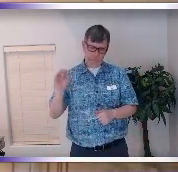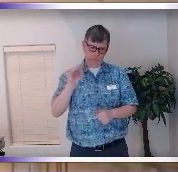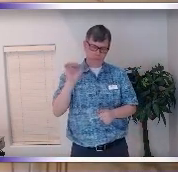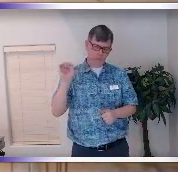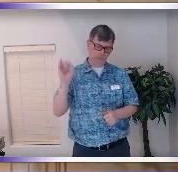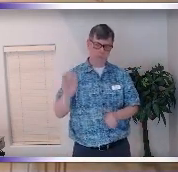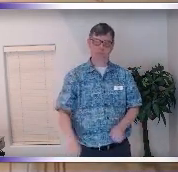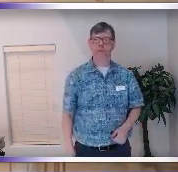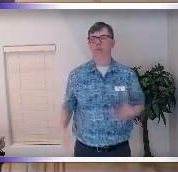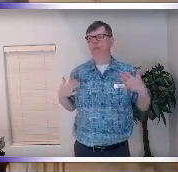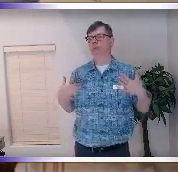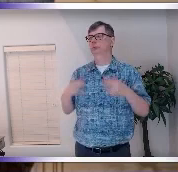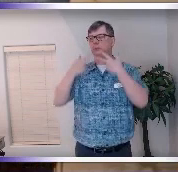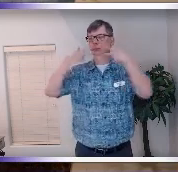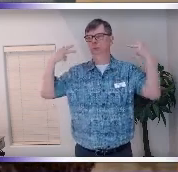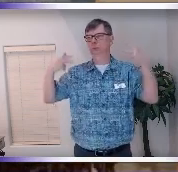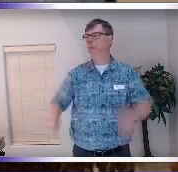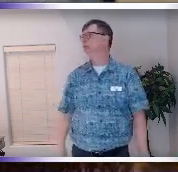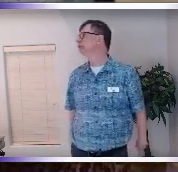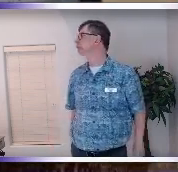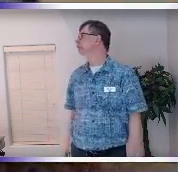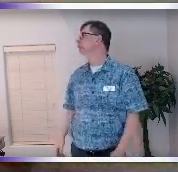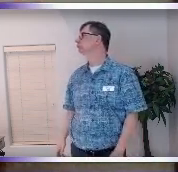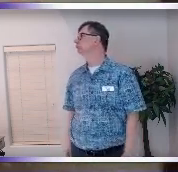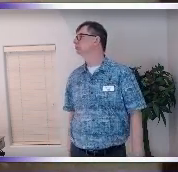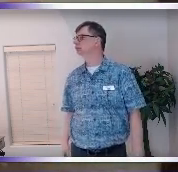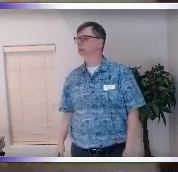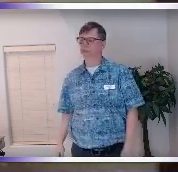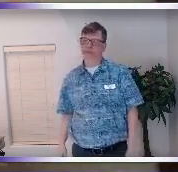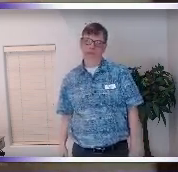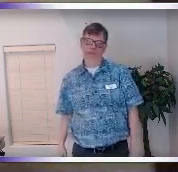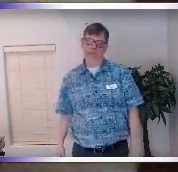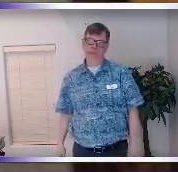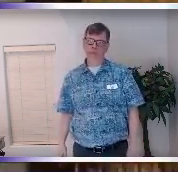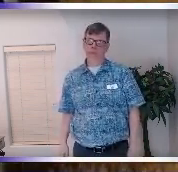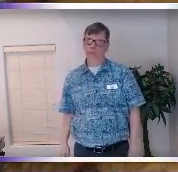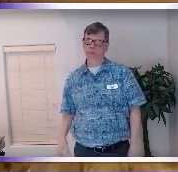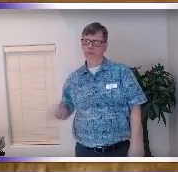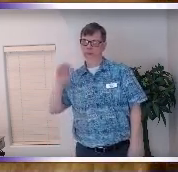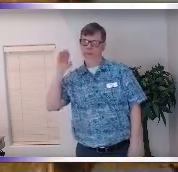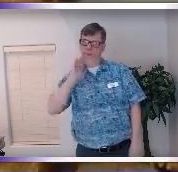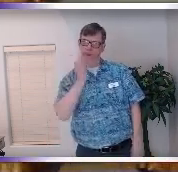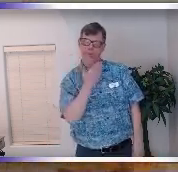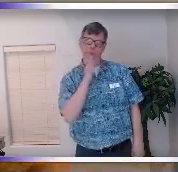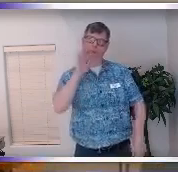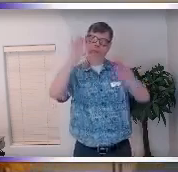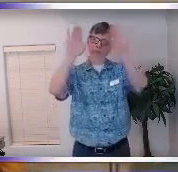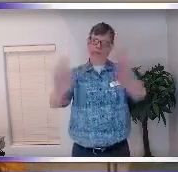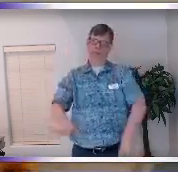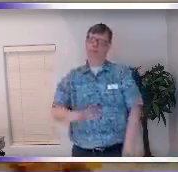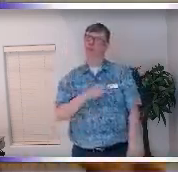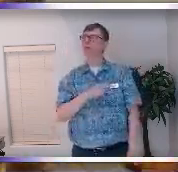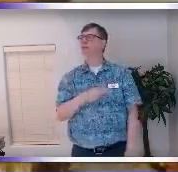don't know I'm a big scaredy cat my husband did sit in the passenger seat though I haven't quite got to doing it on my own yet but I have a great desire so